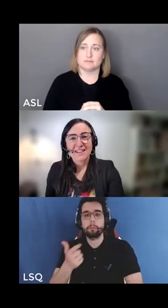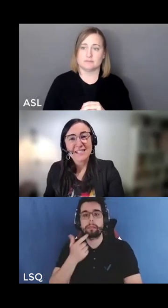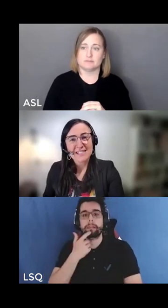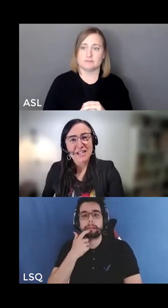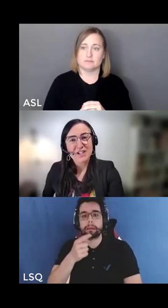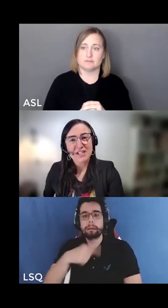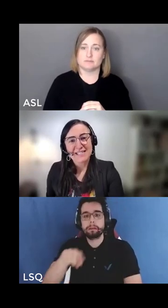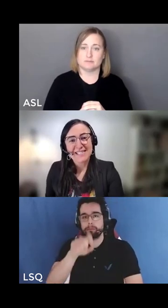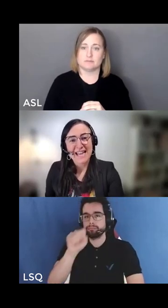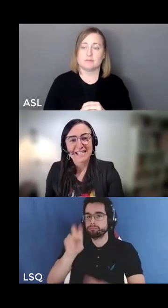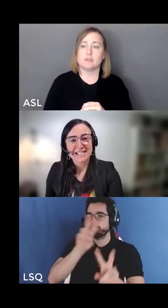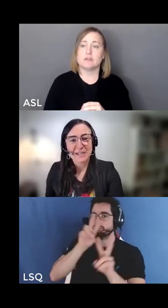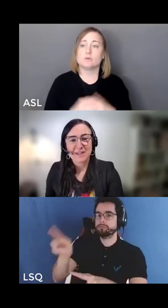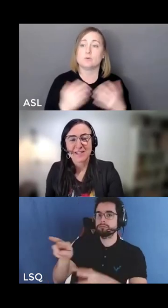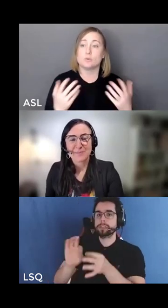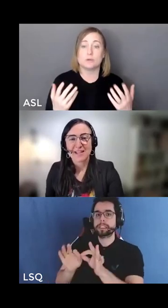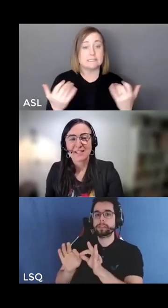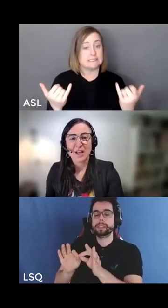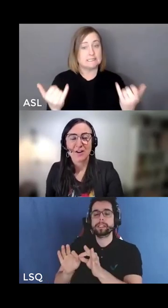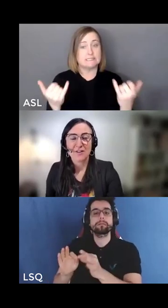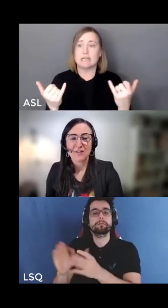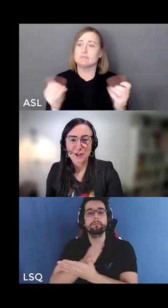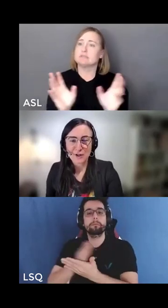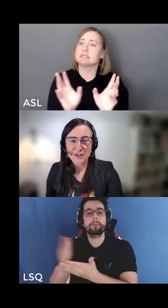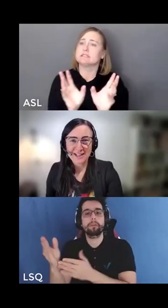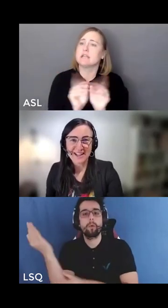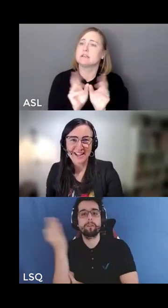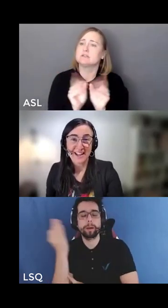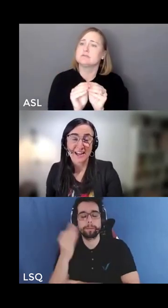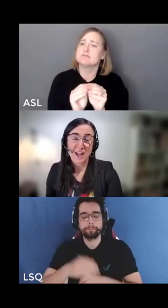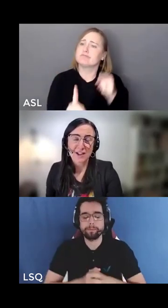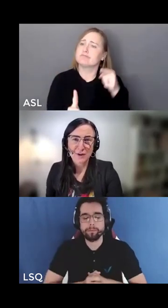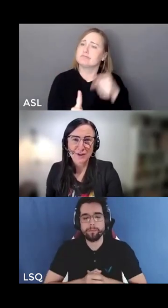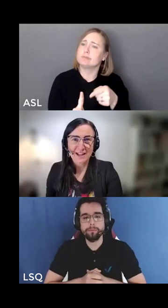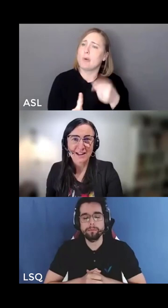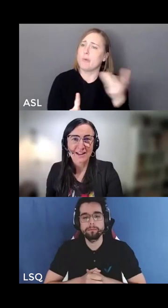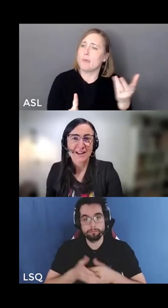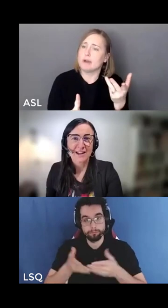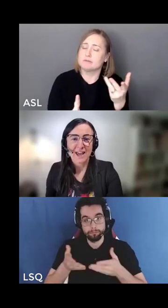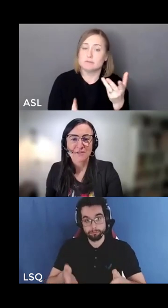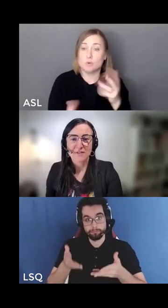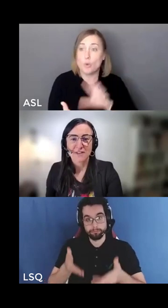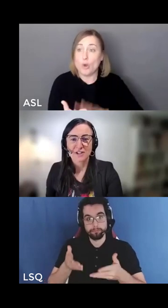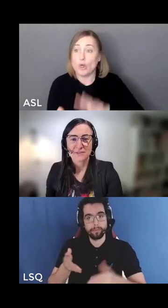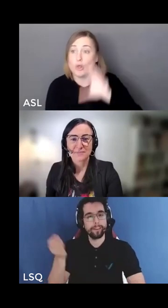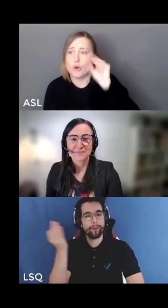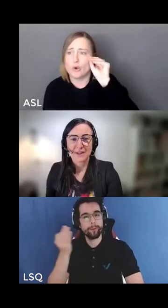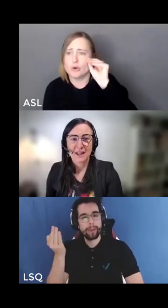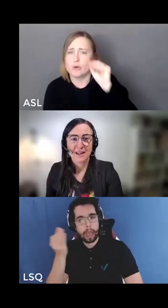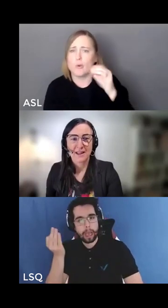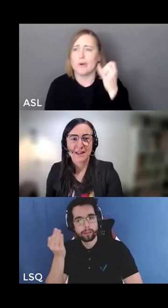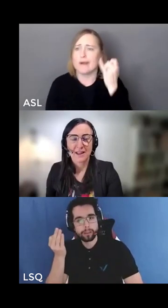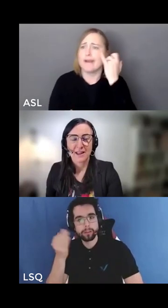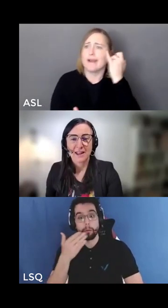This session is intended to be a space for learning and unlearning and reflection